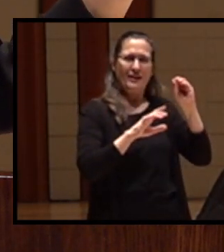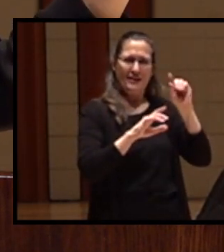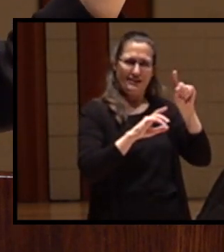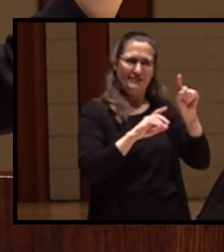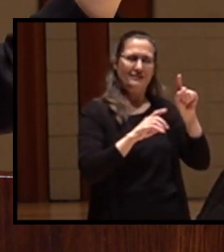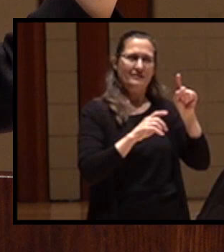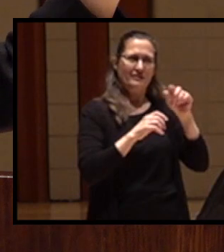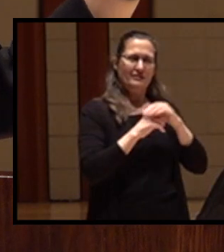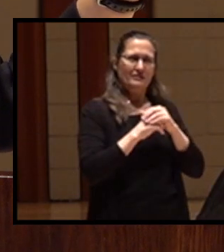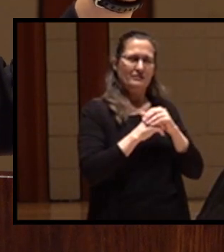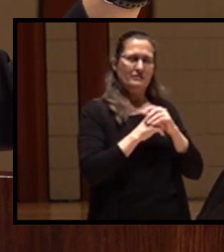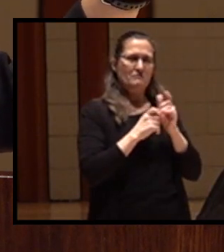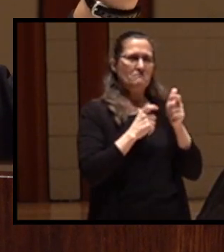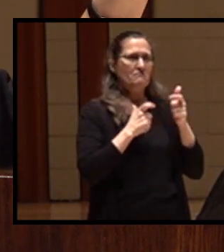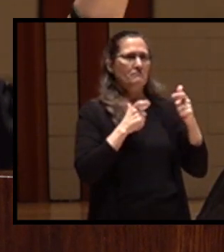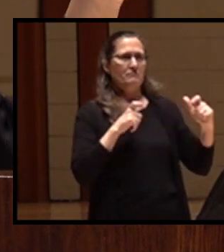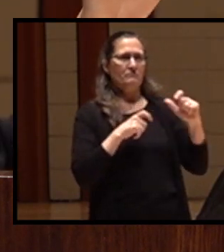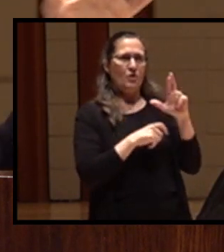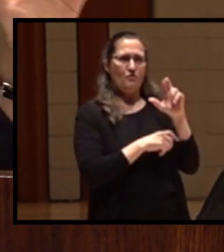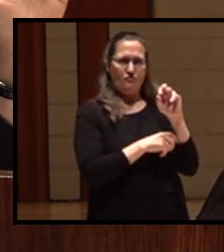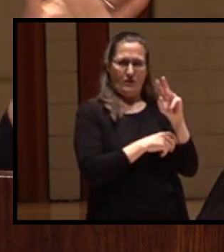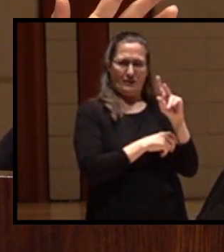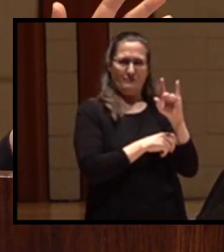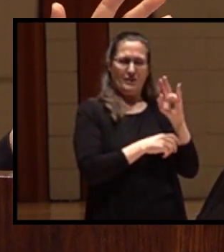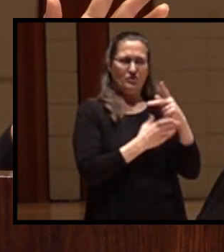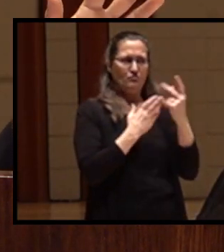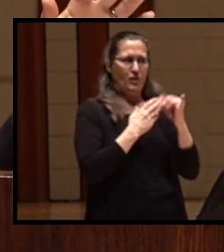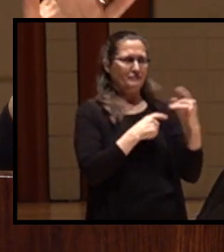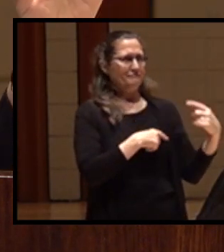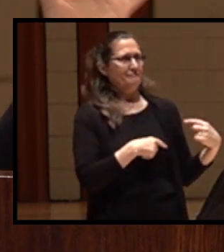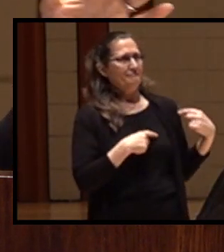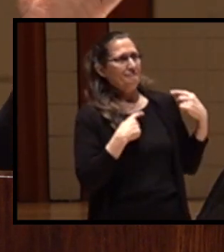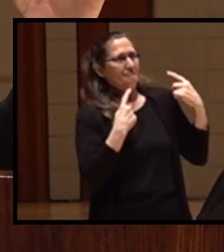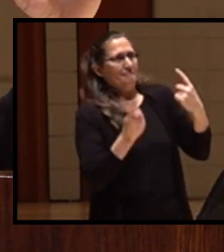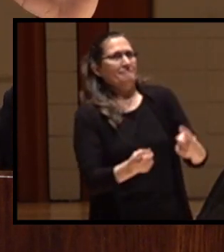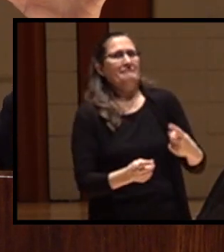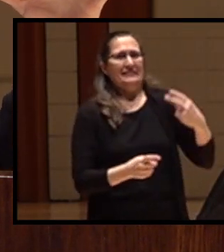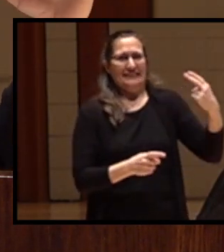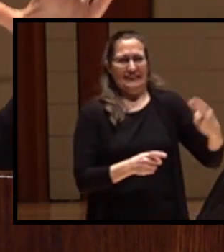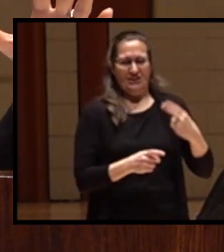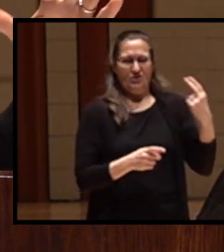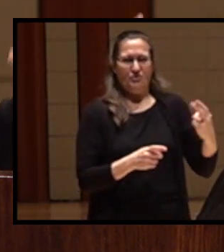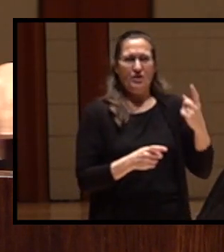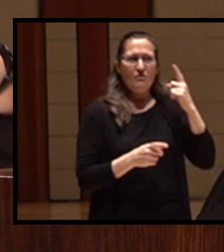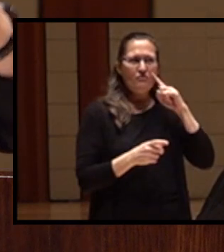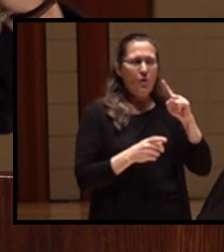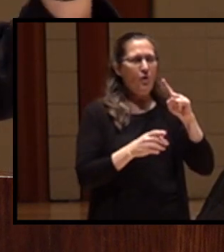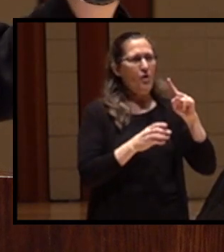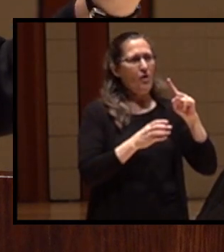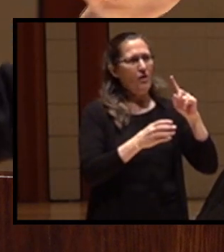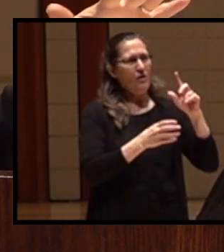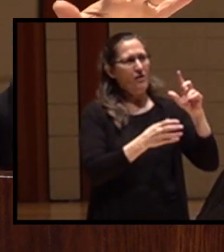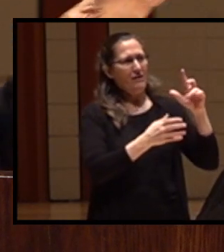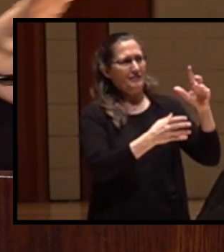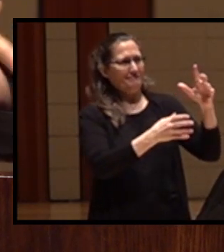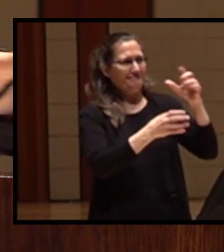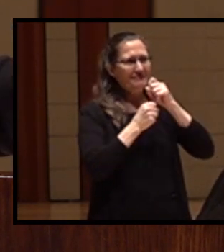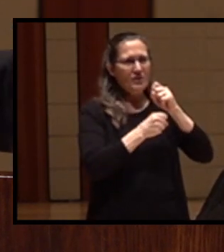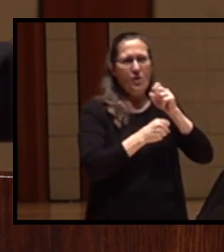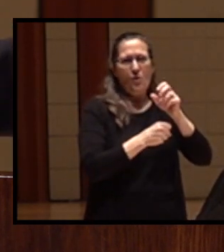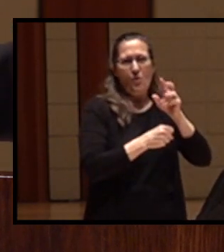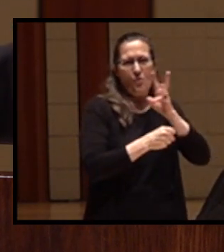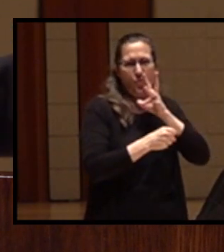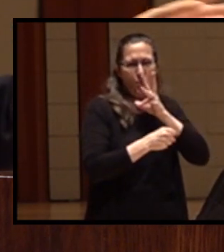reclamation projects in history developed to divert water from the Klamath Basin system